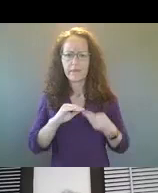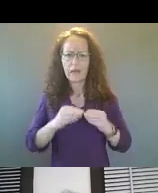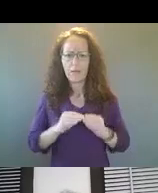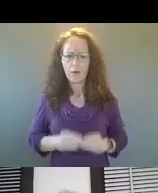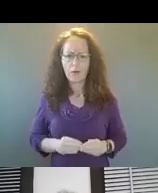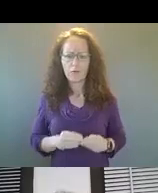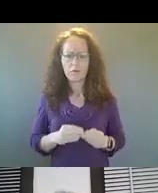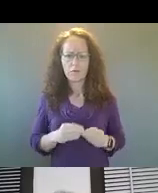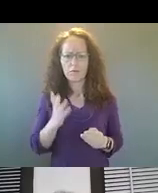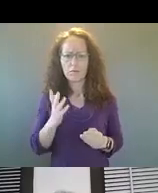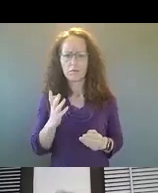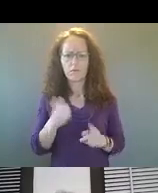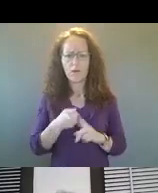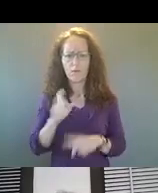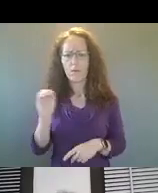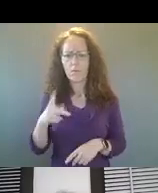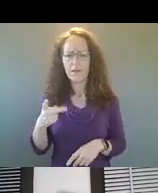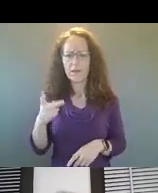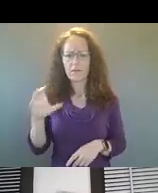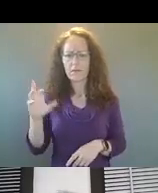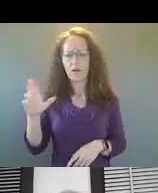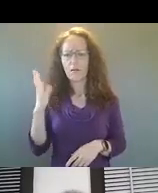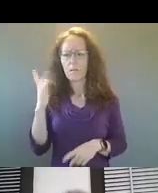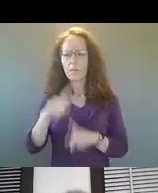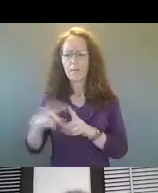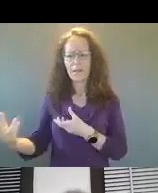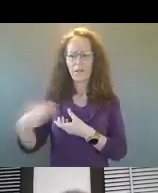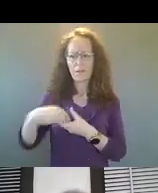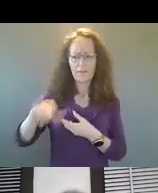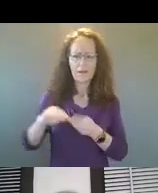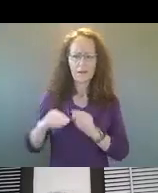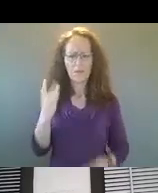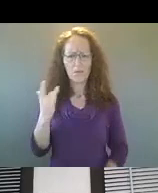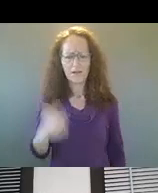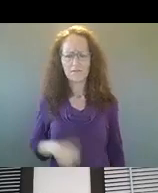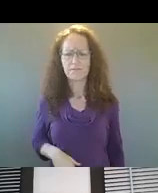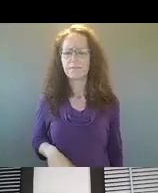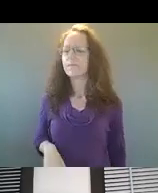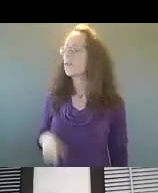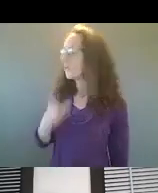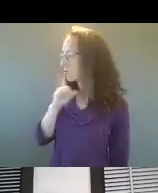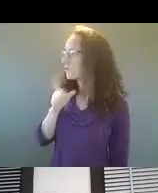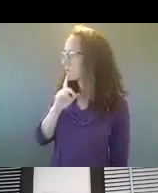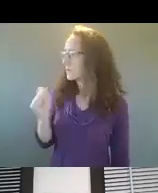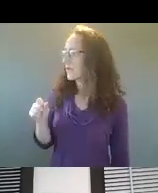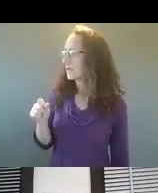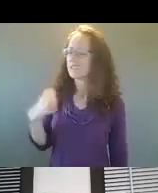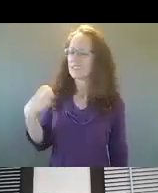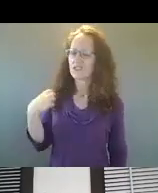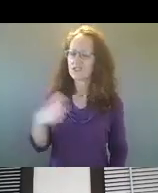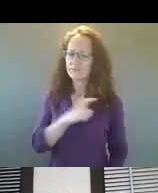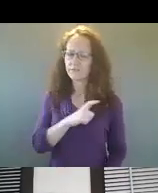see from the OPCR. Yeah, sure. Um, so, uh, it's important to remember that, um, the